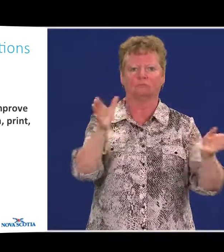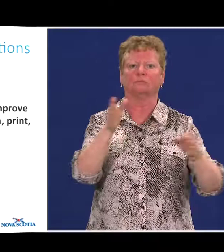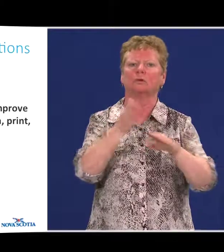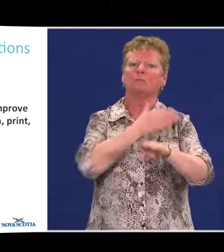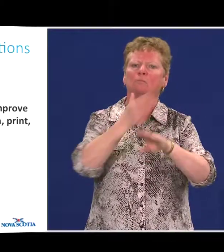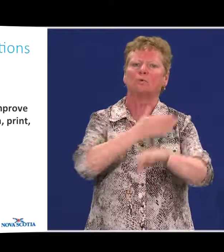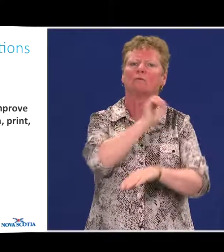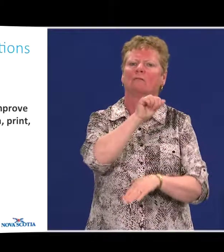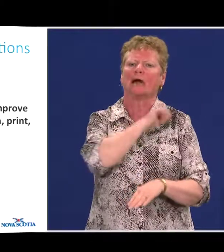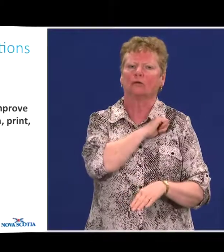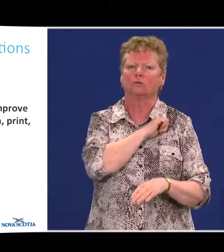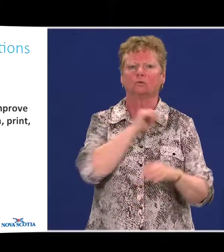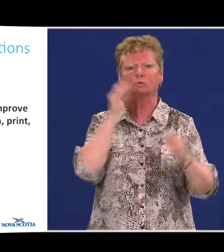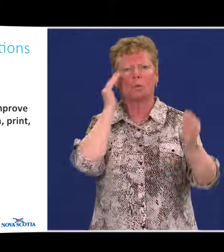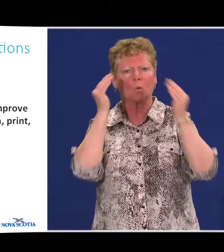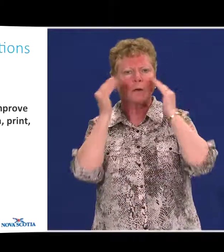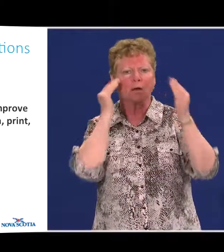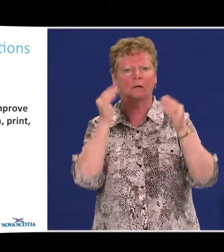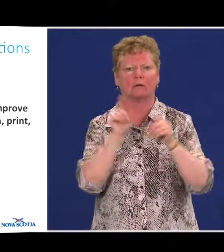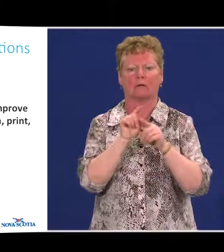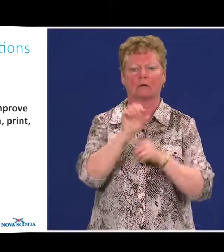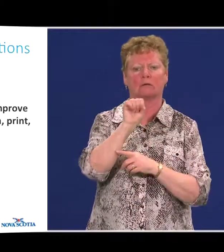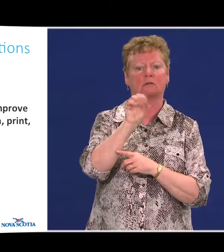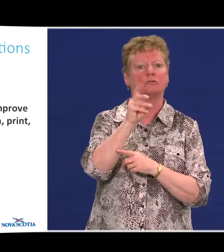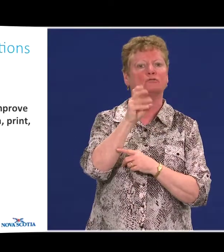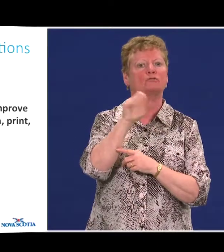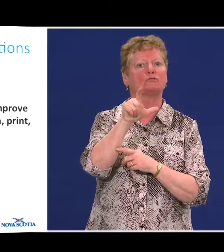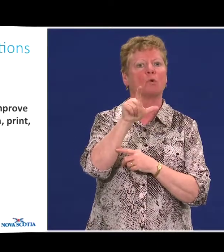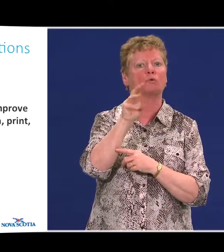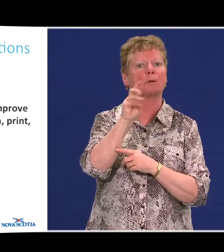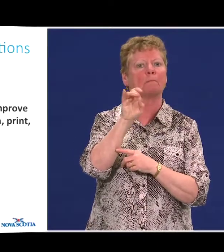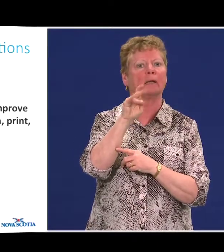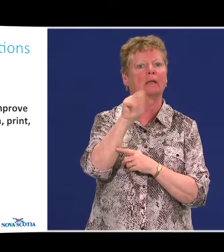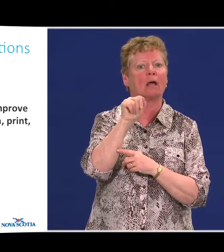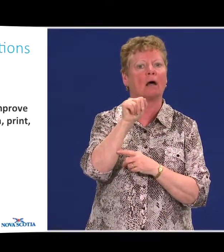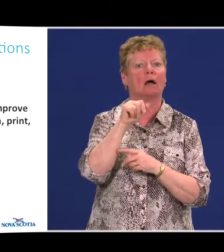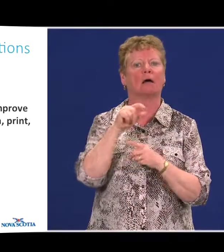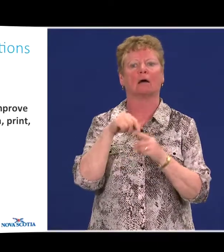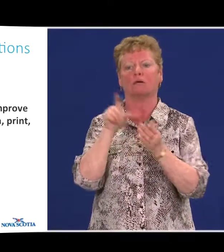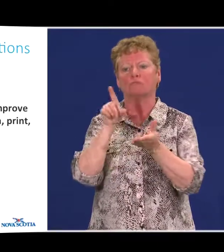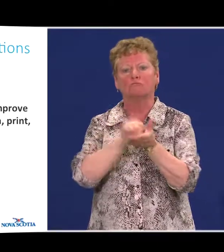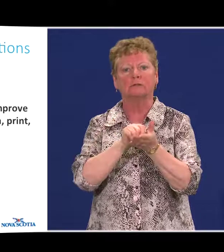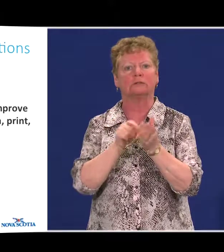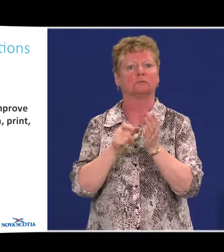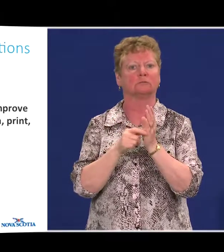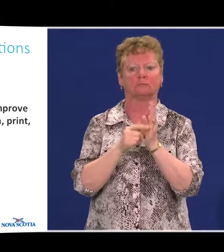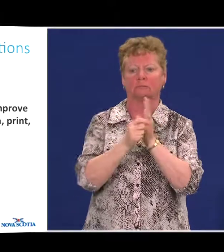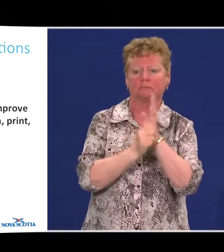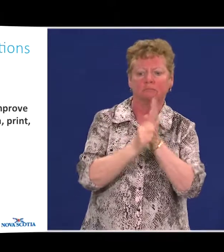including social media, print, local magazines, and radio.